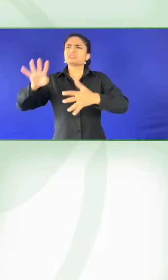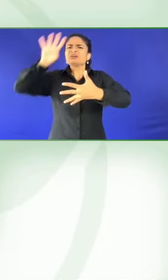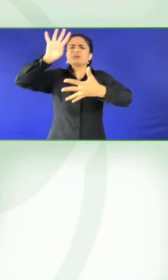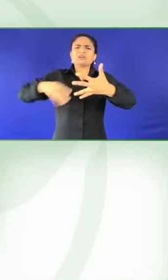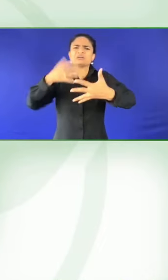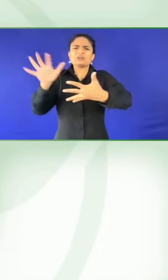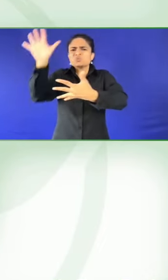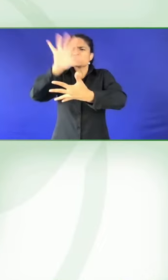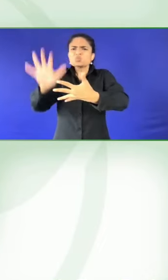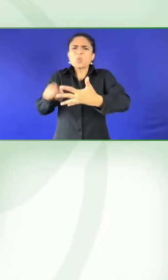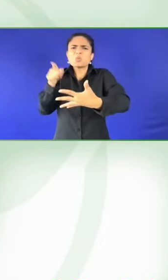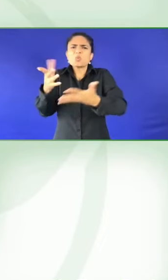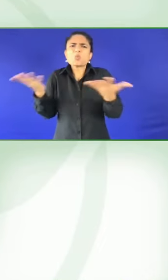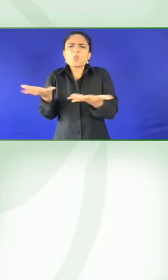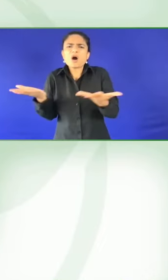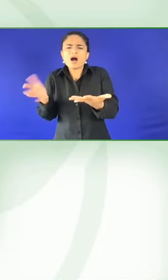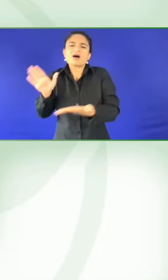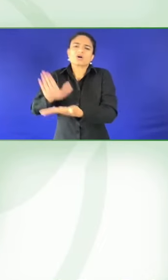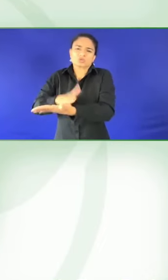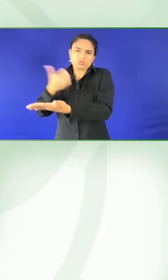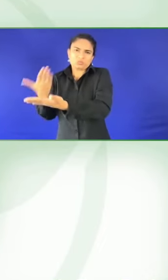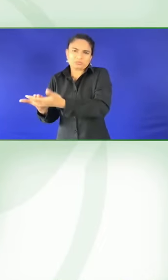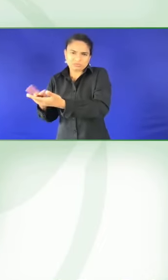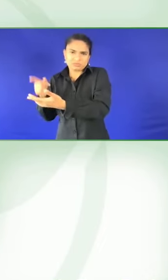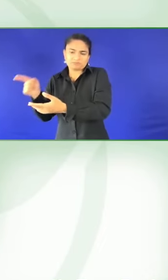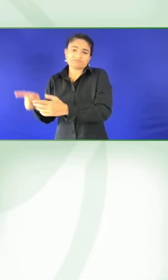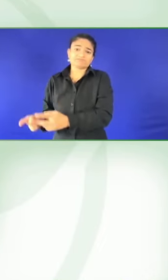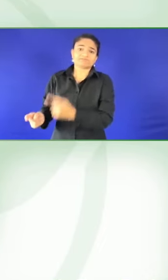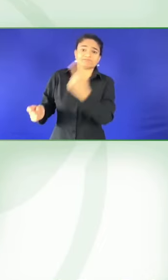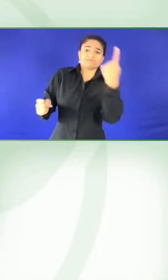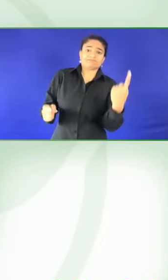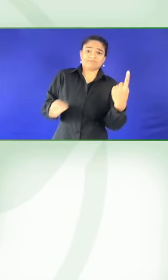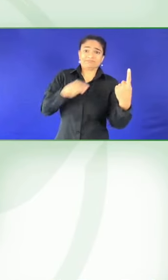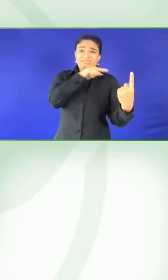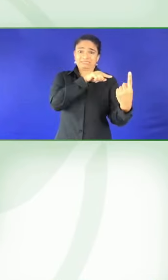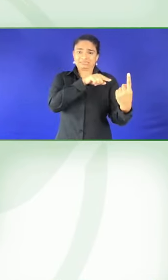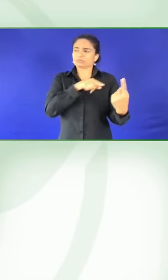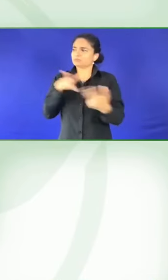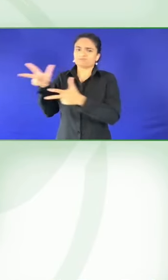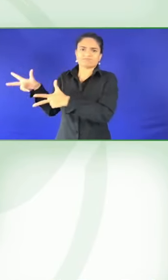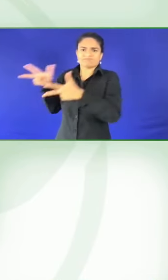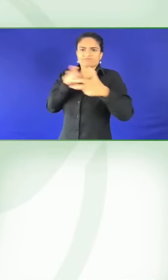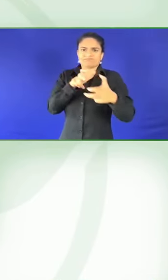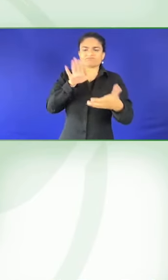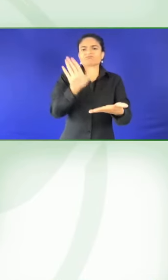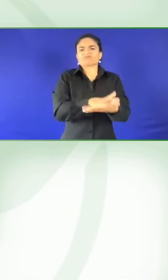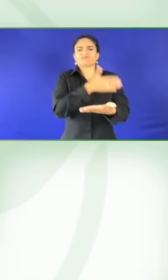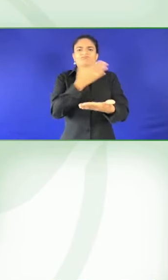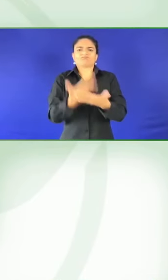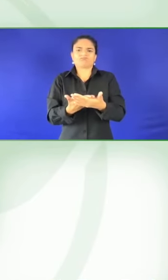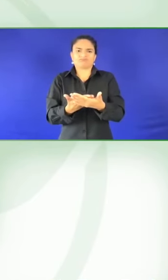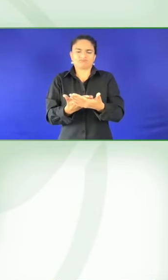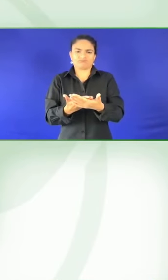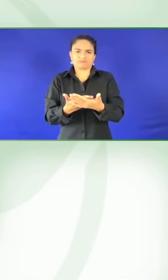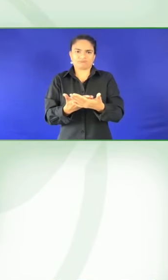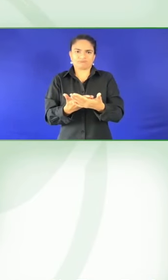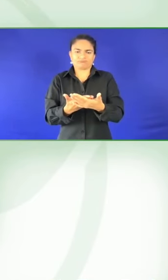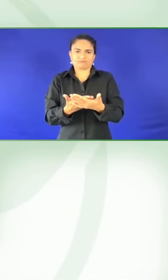Brazilian sign language, the description is a deaf person. So we make these changes to make it clear